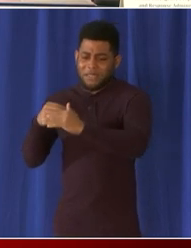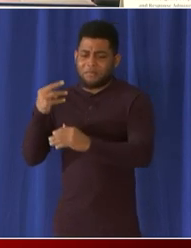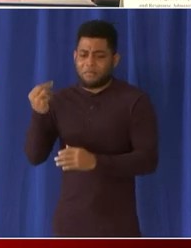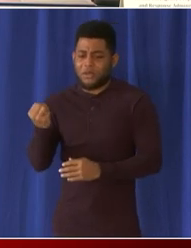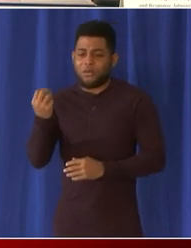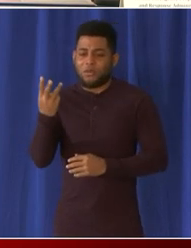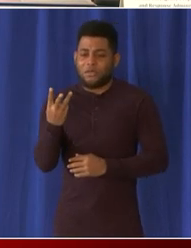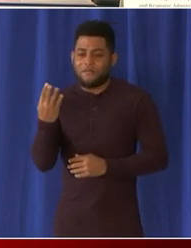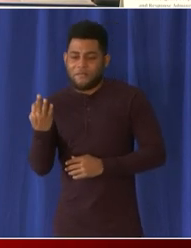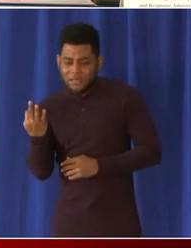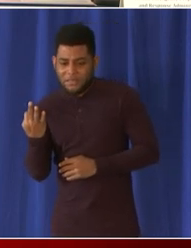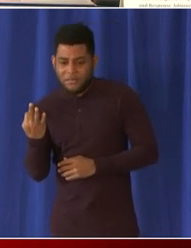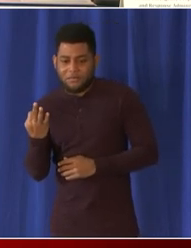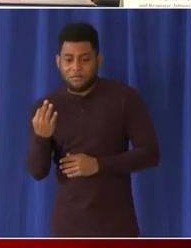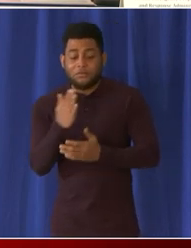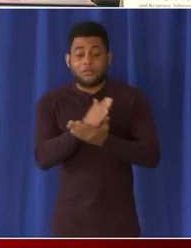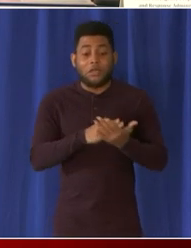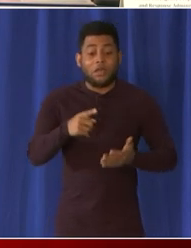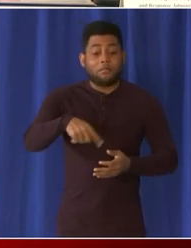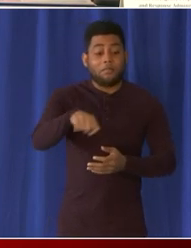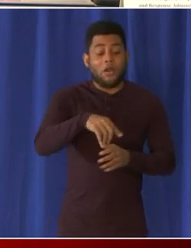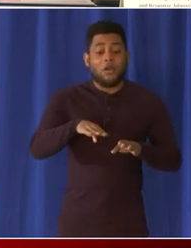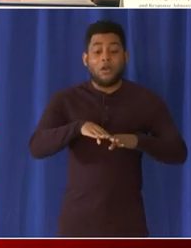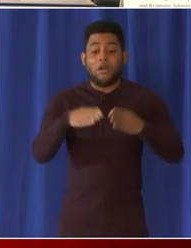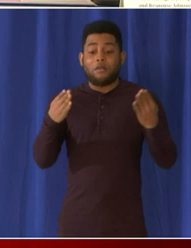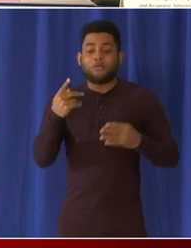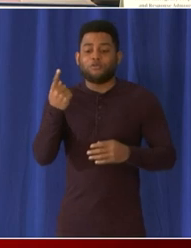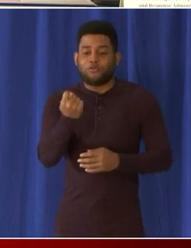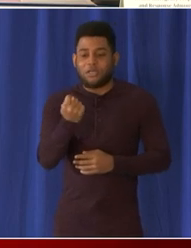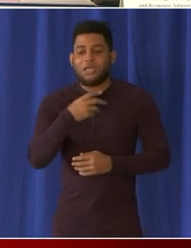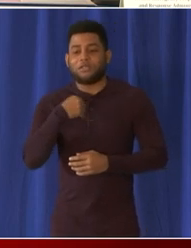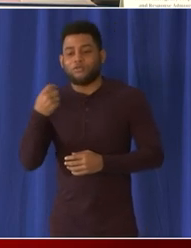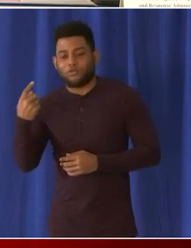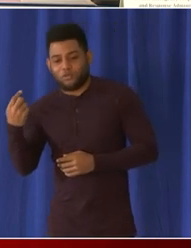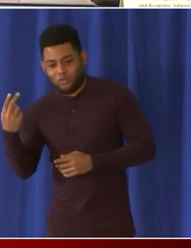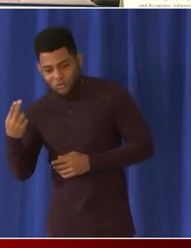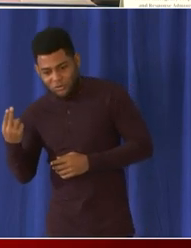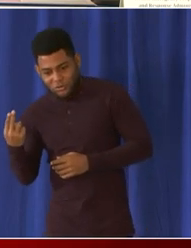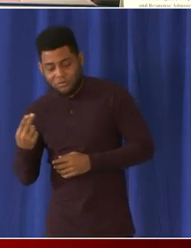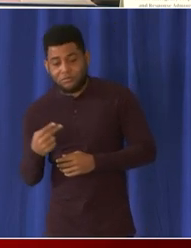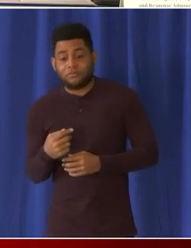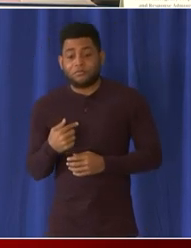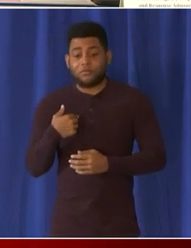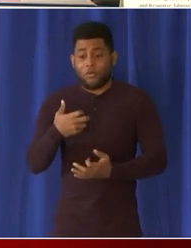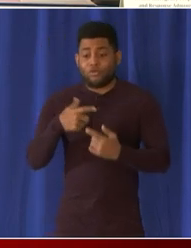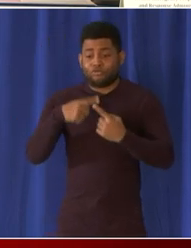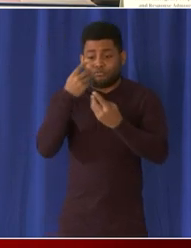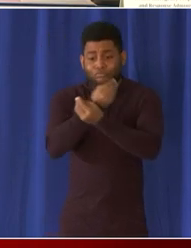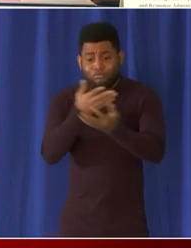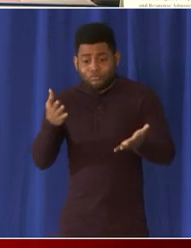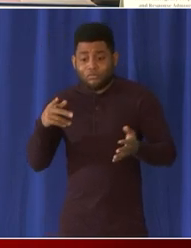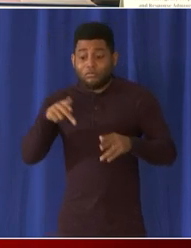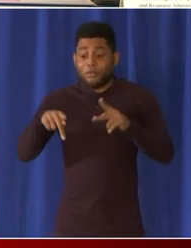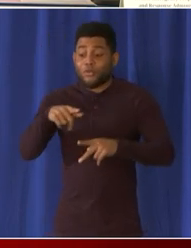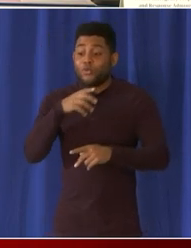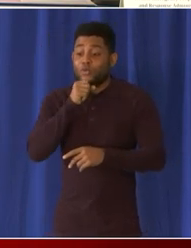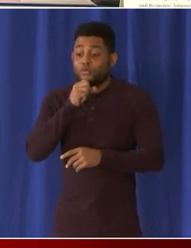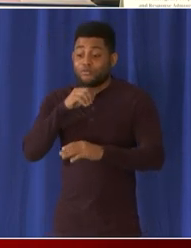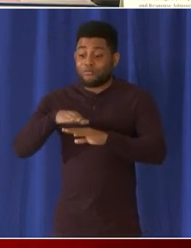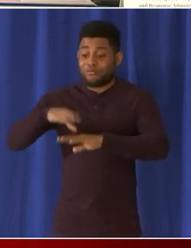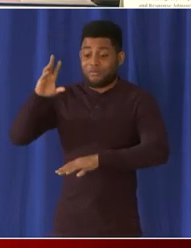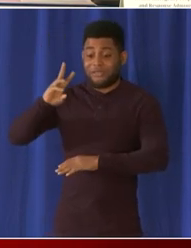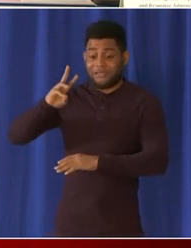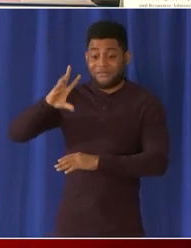Tuesday Thursday and just as a reminder all individuals 65 or older or who have disabilities